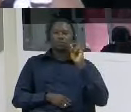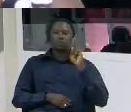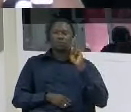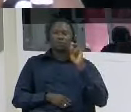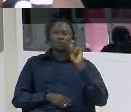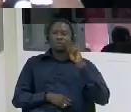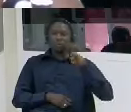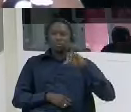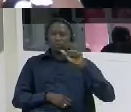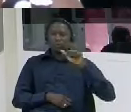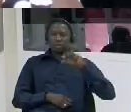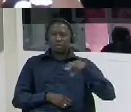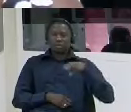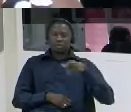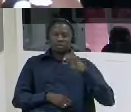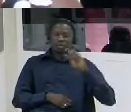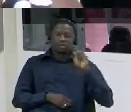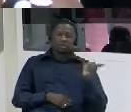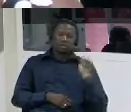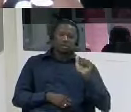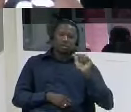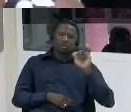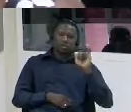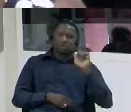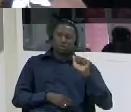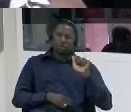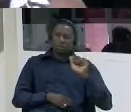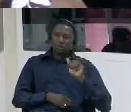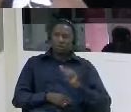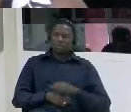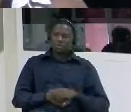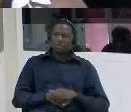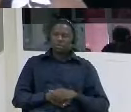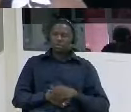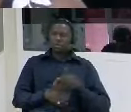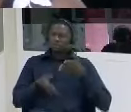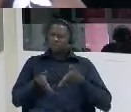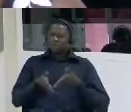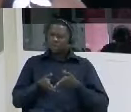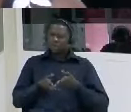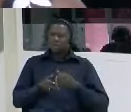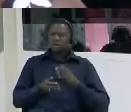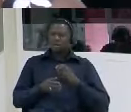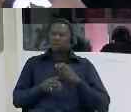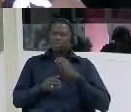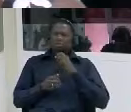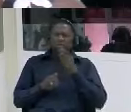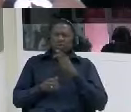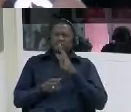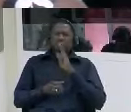and the present speaker can you please give us the name please that is mariam dentin jack